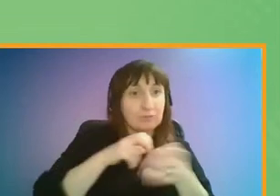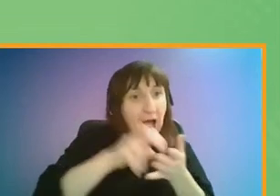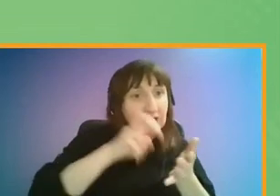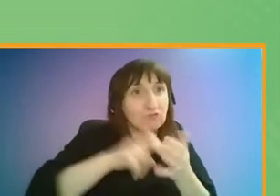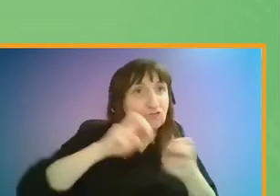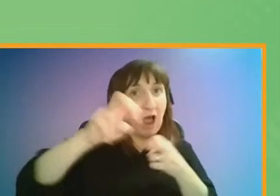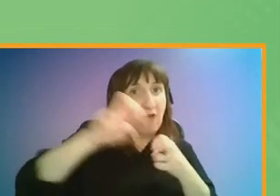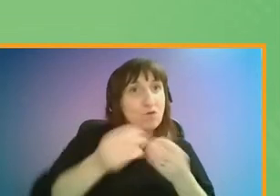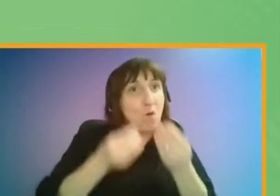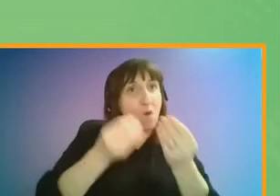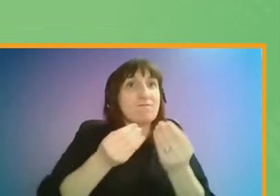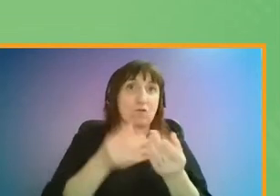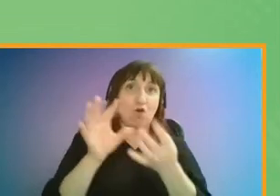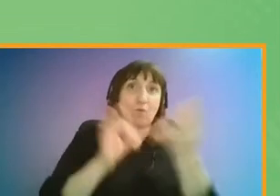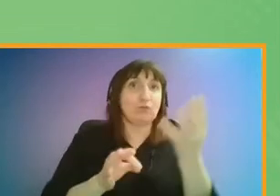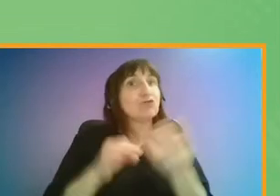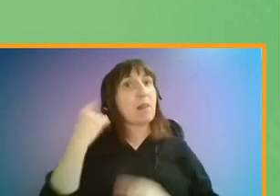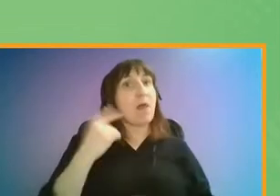in London.